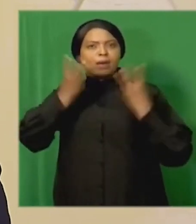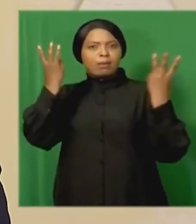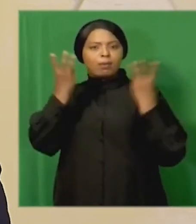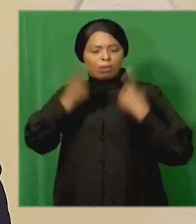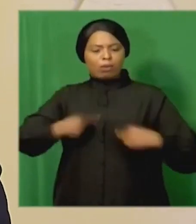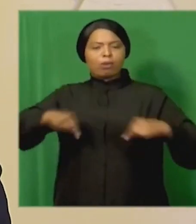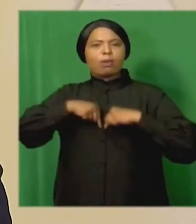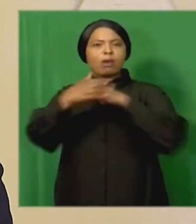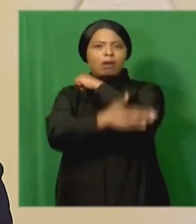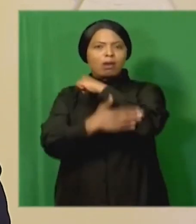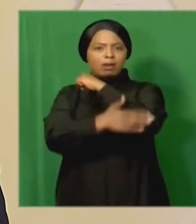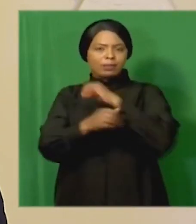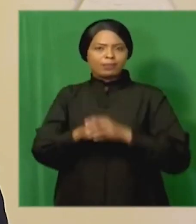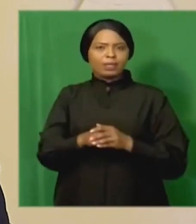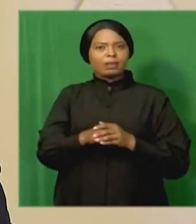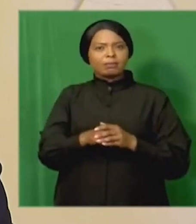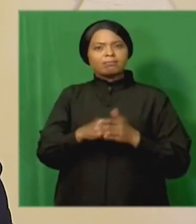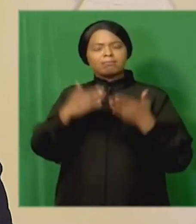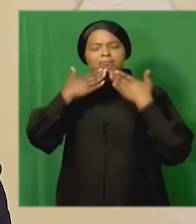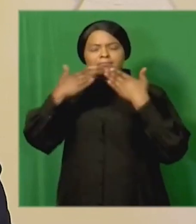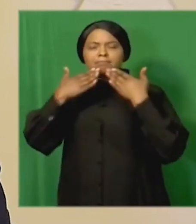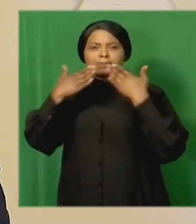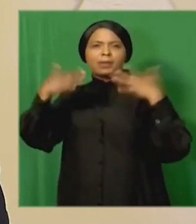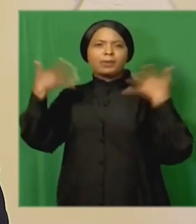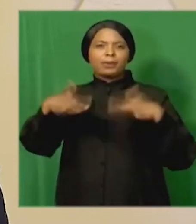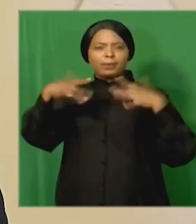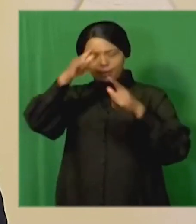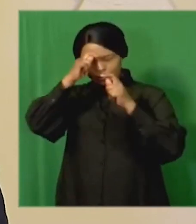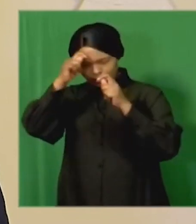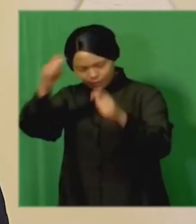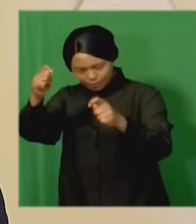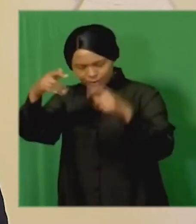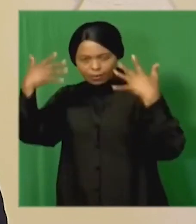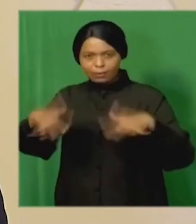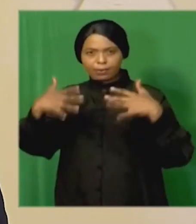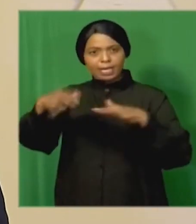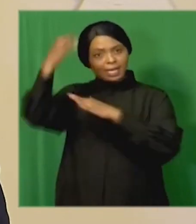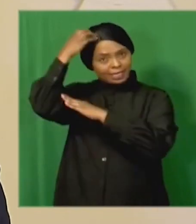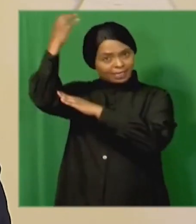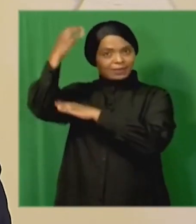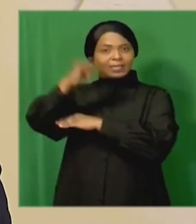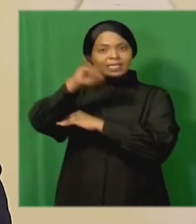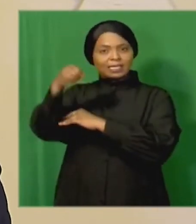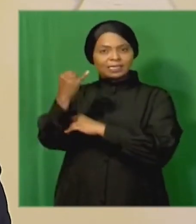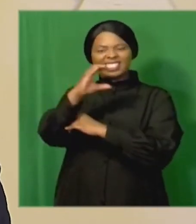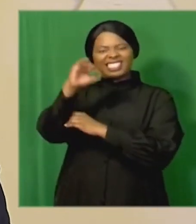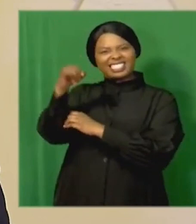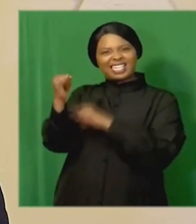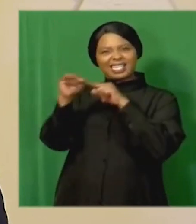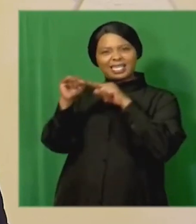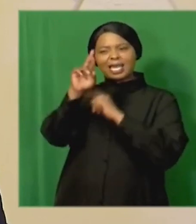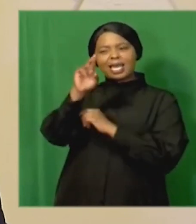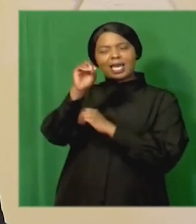our profound gratitude to the dedication and wisdom with which Chief Justice Raymond Zondo led this